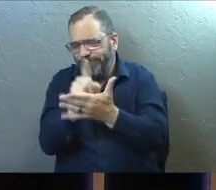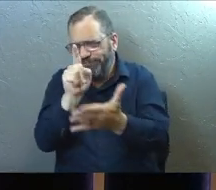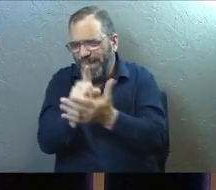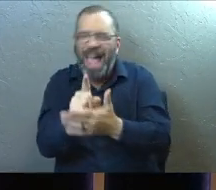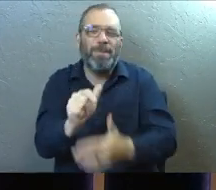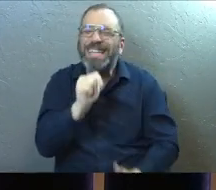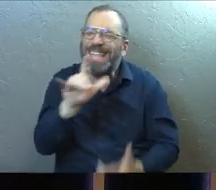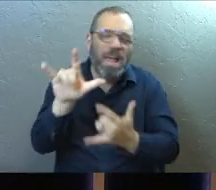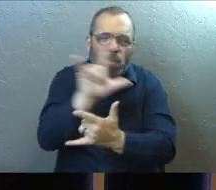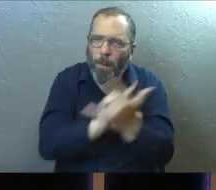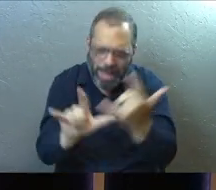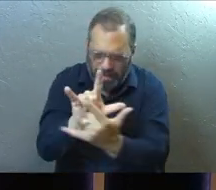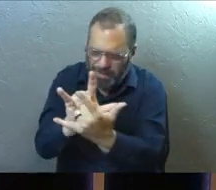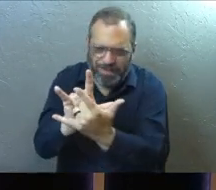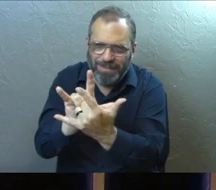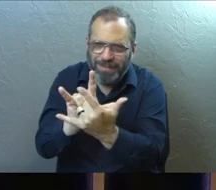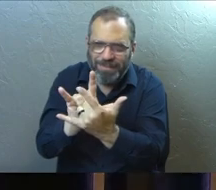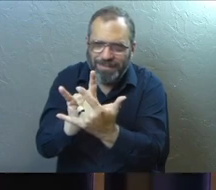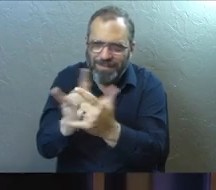even though it's not romantic.